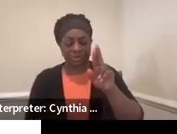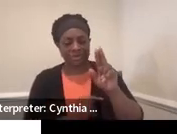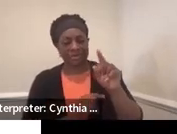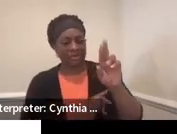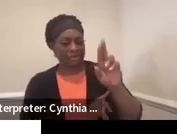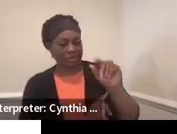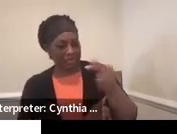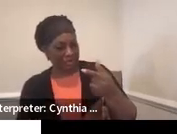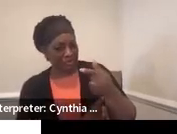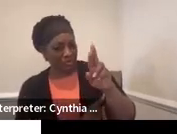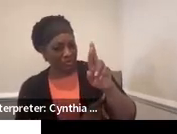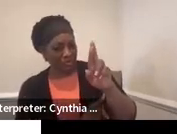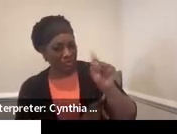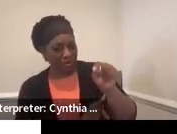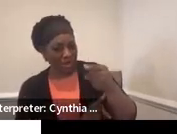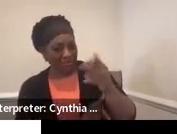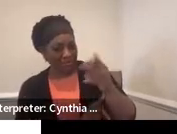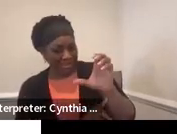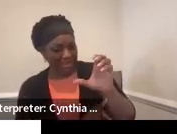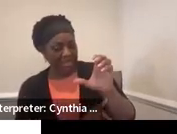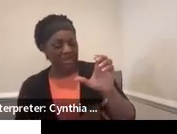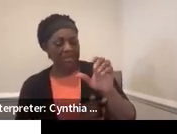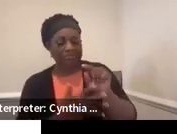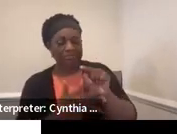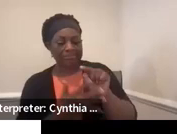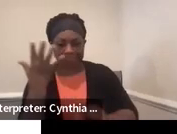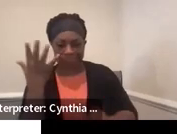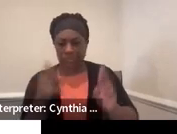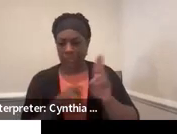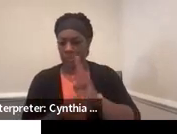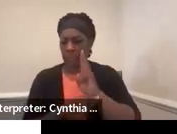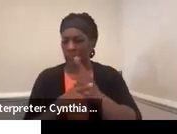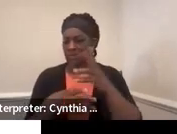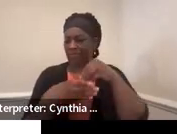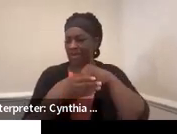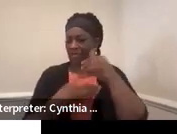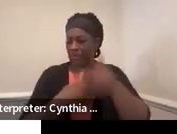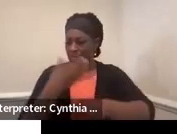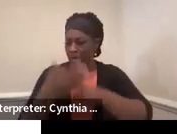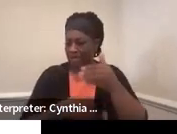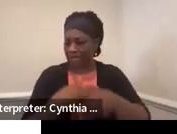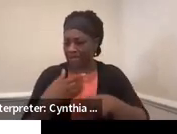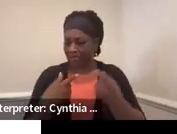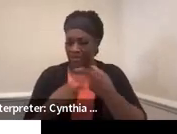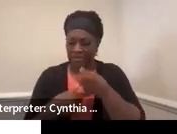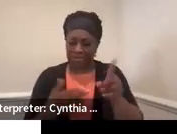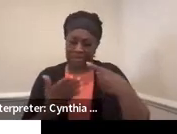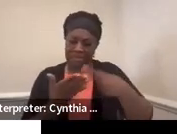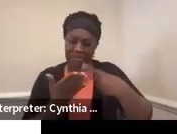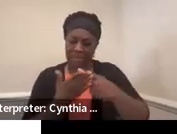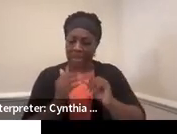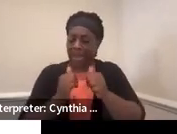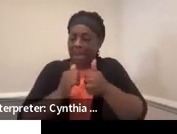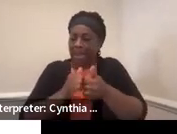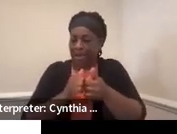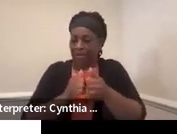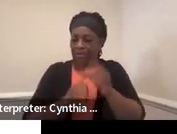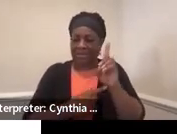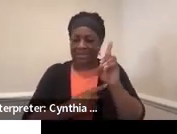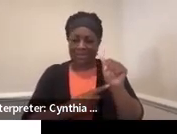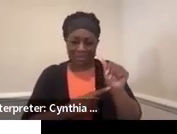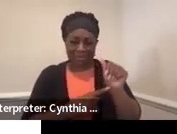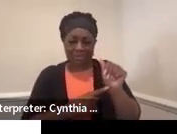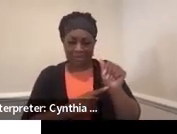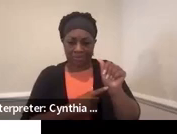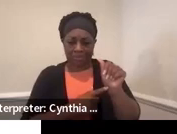these things as part of the learning process but also an opportunity to discuss how the disability, what